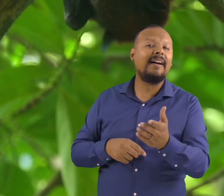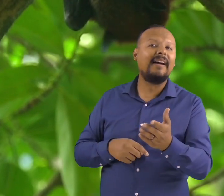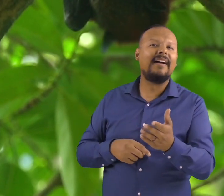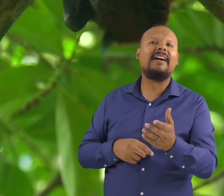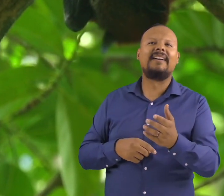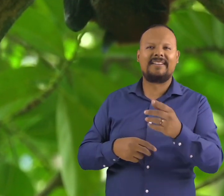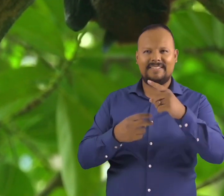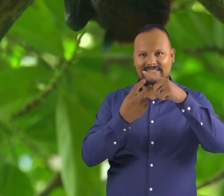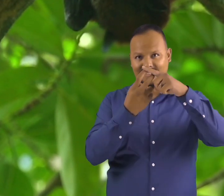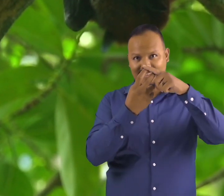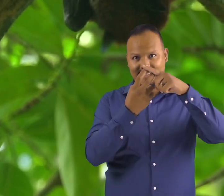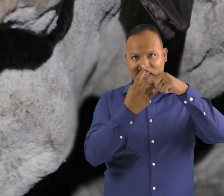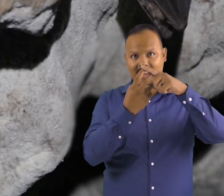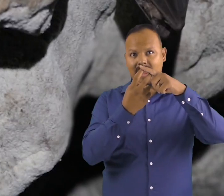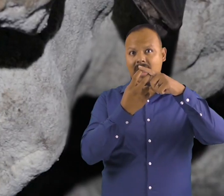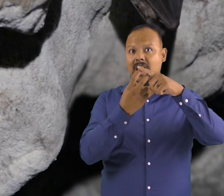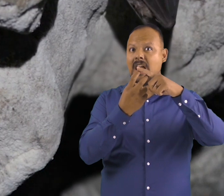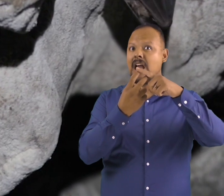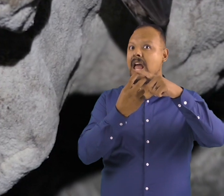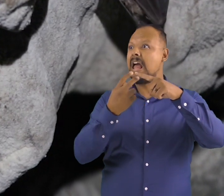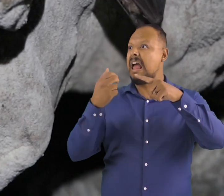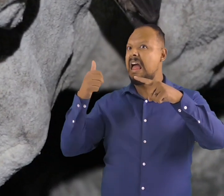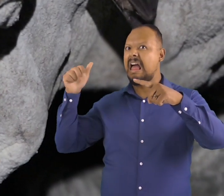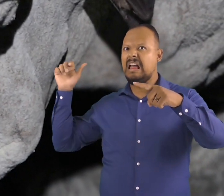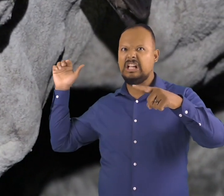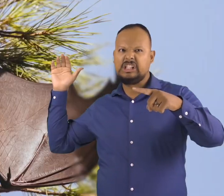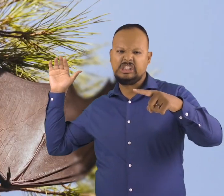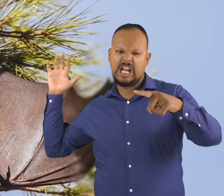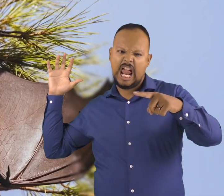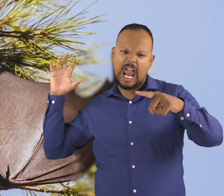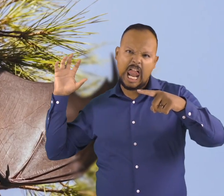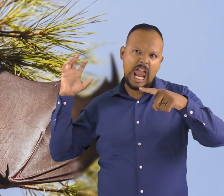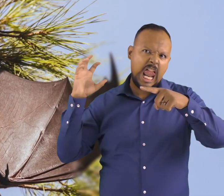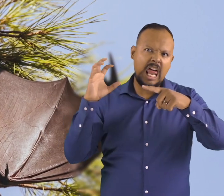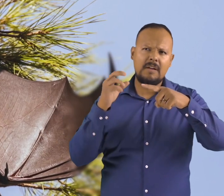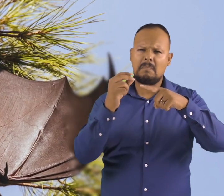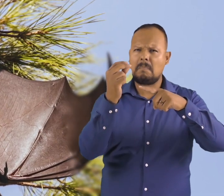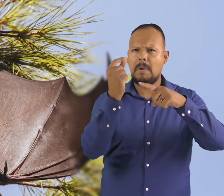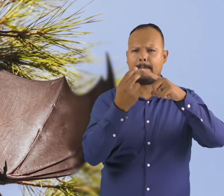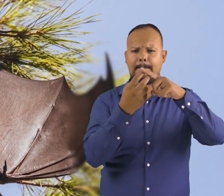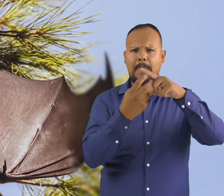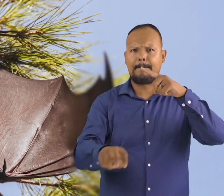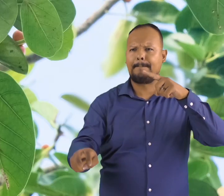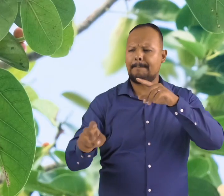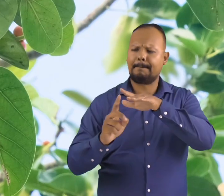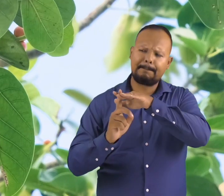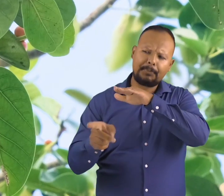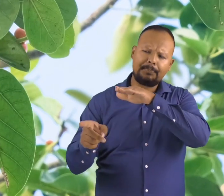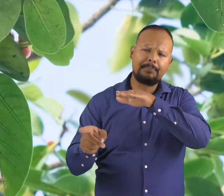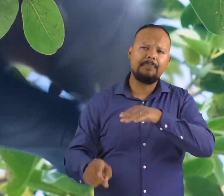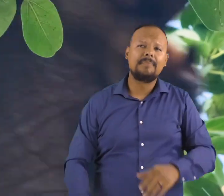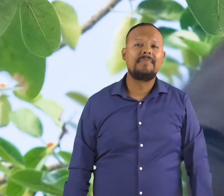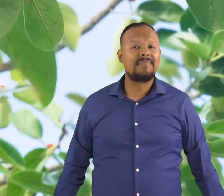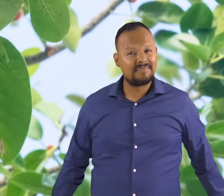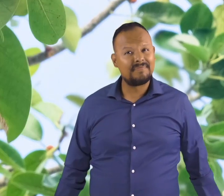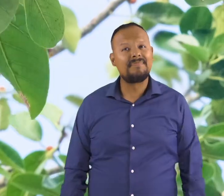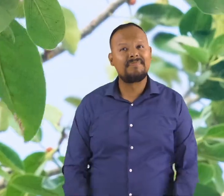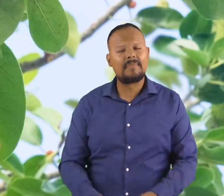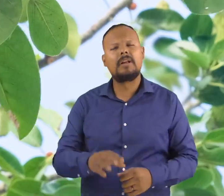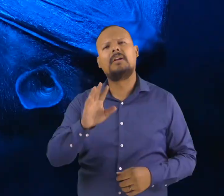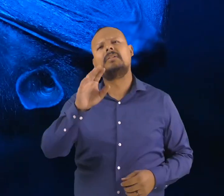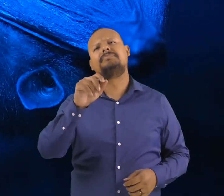Scientists think sleeping upside down helps them escape predators because they can quickly drop into flights.